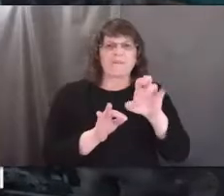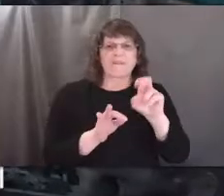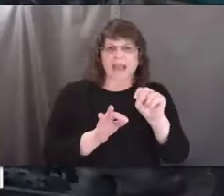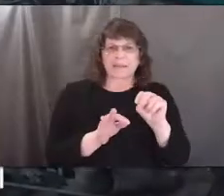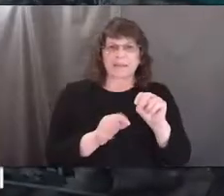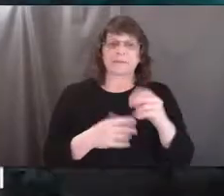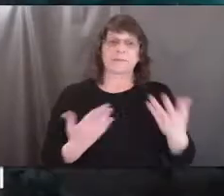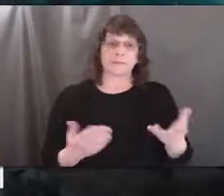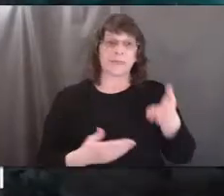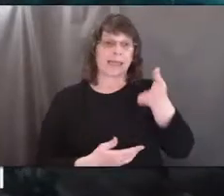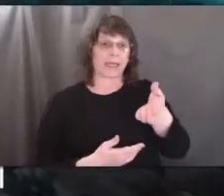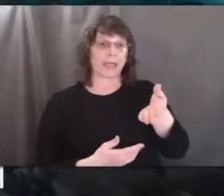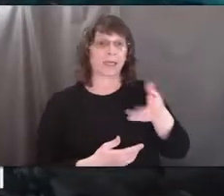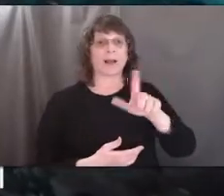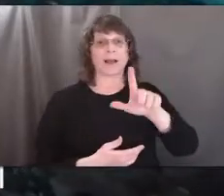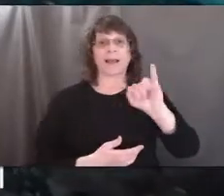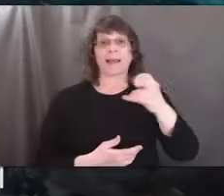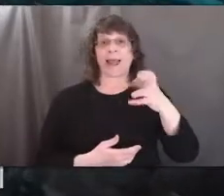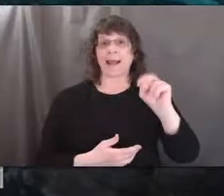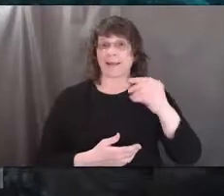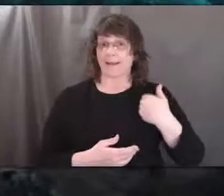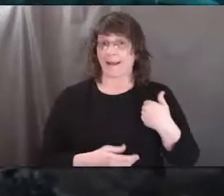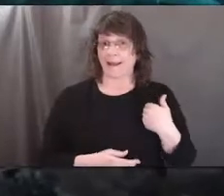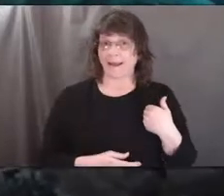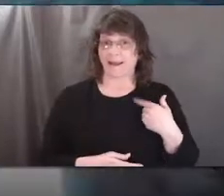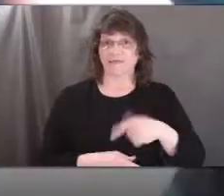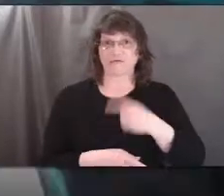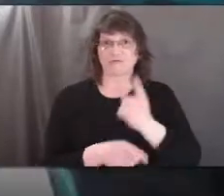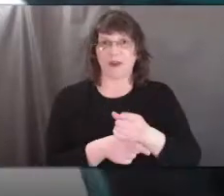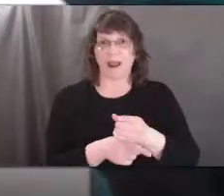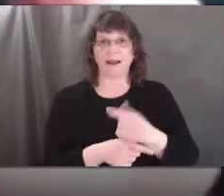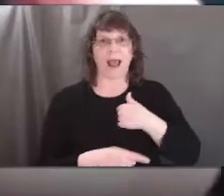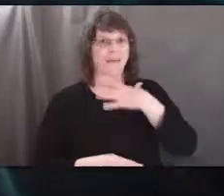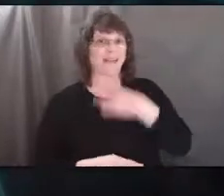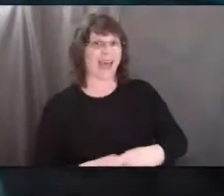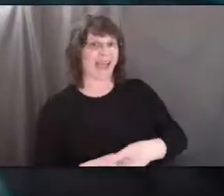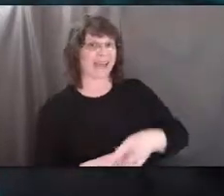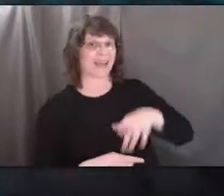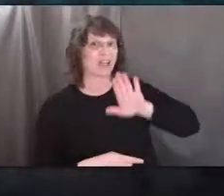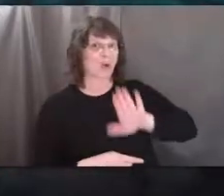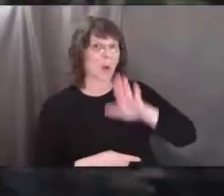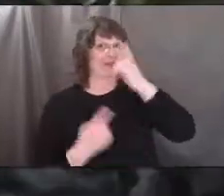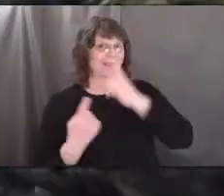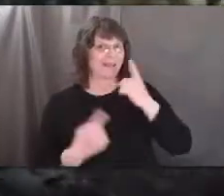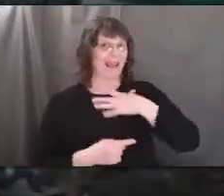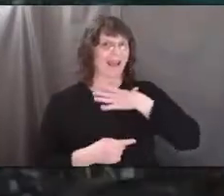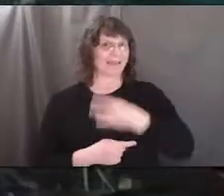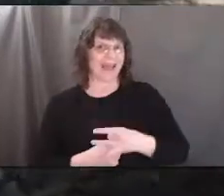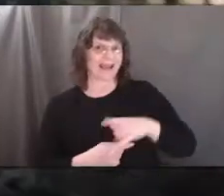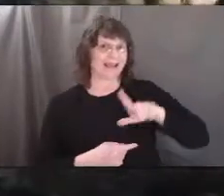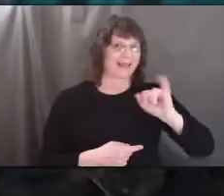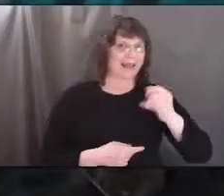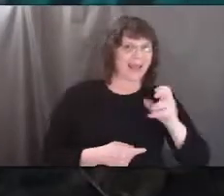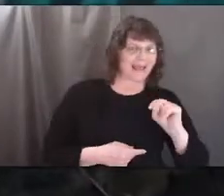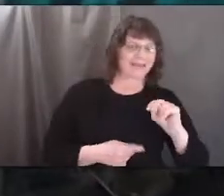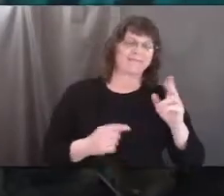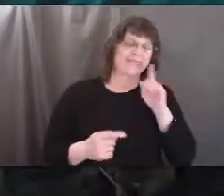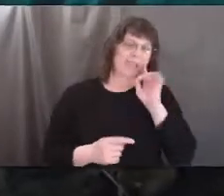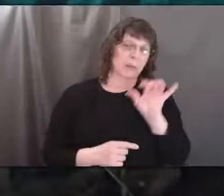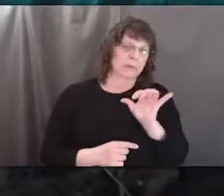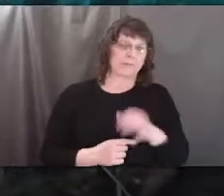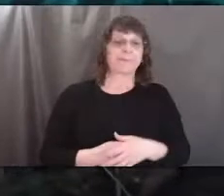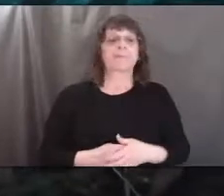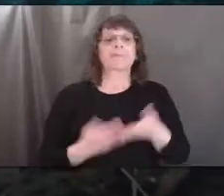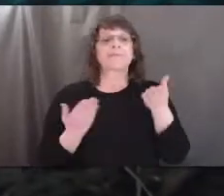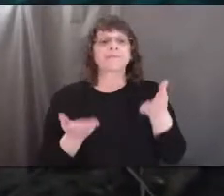here we got a lichen. That's right. I am liking your thinking. Right here looks like maybe